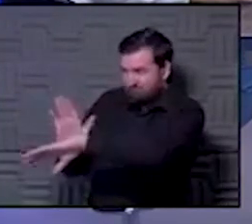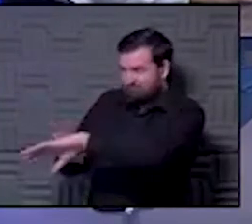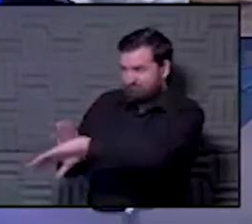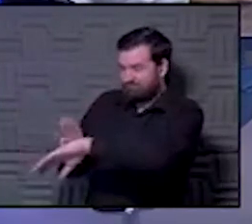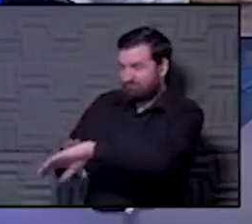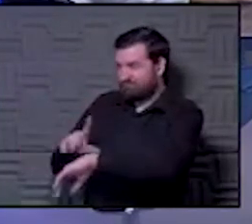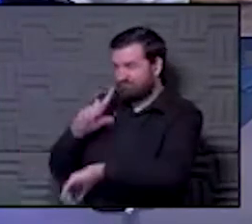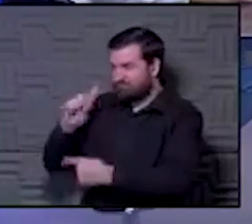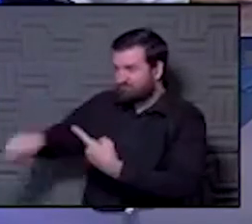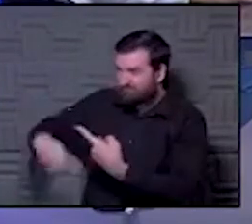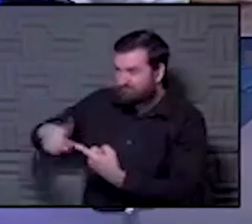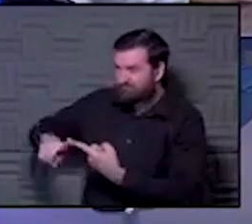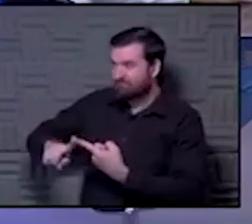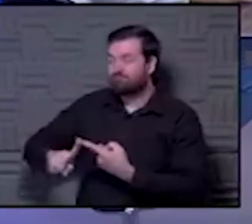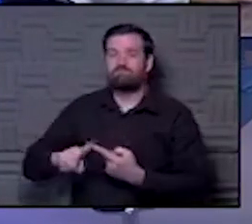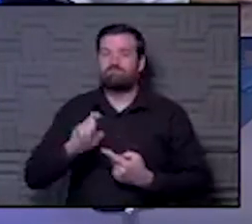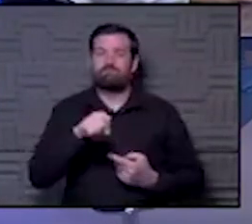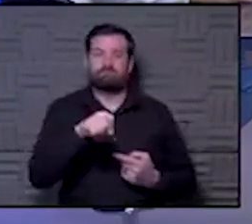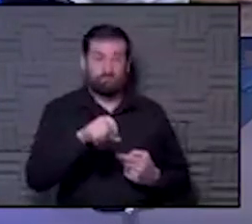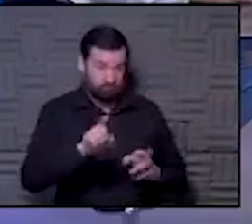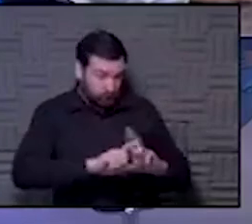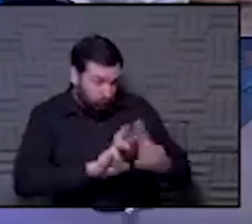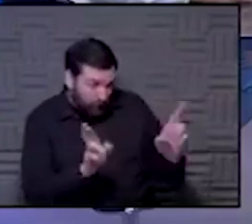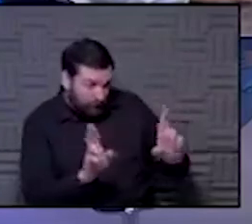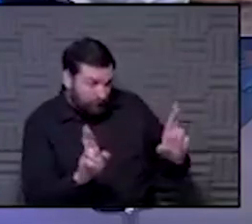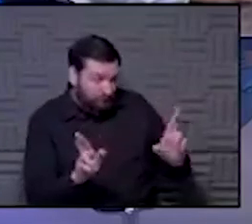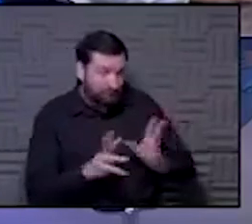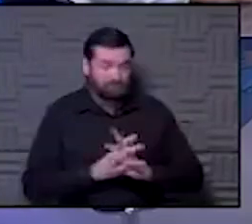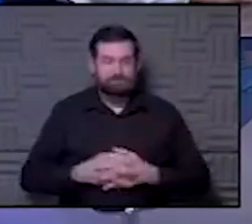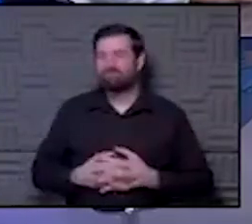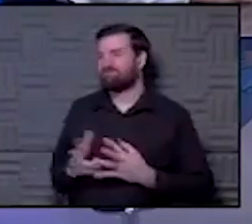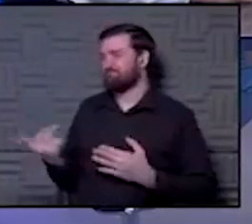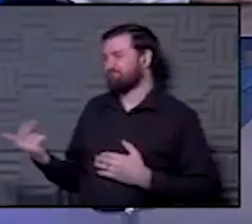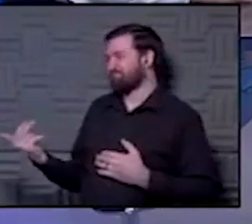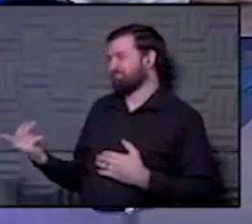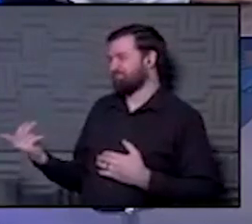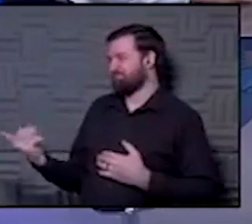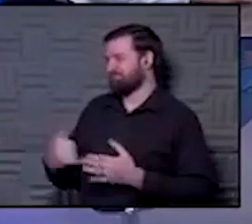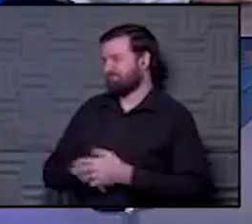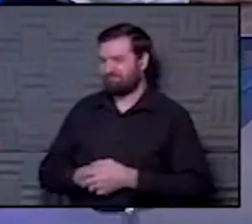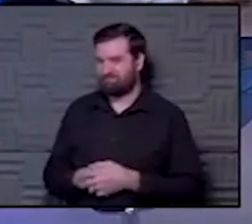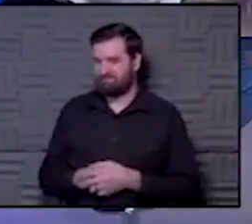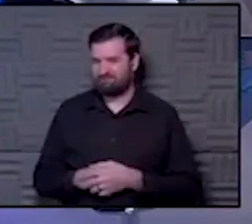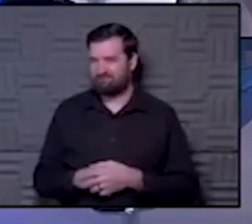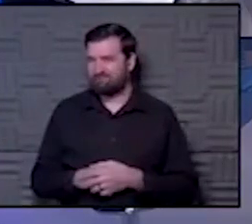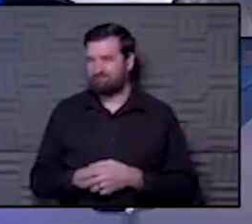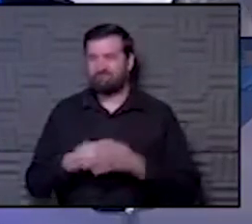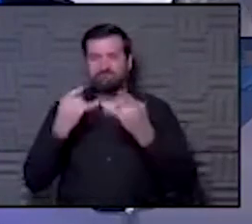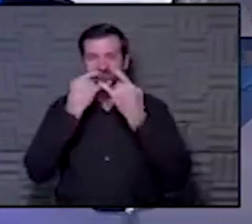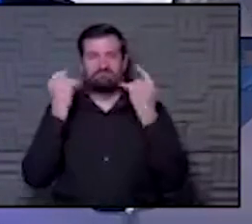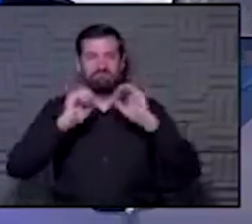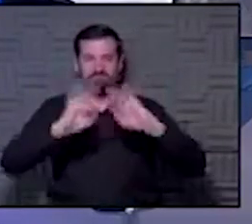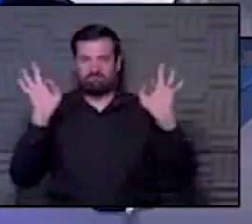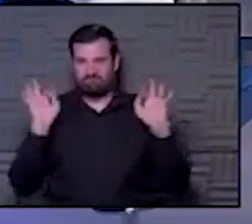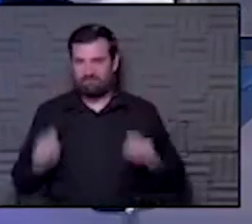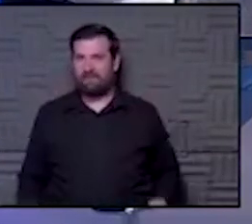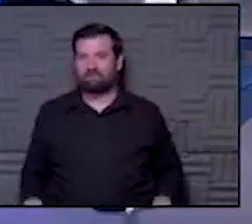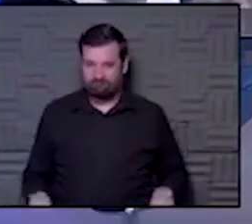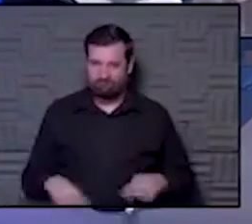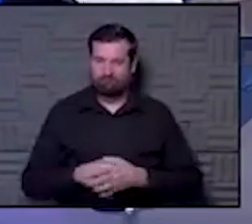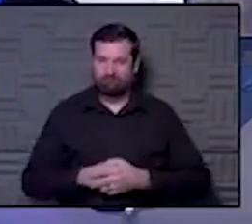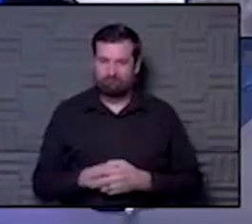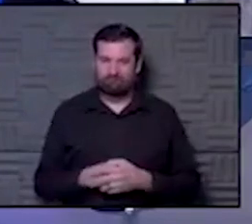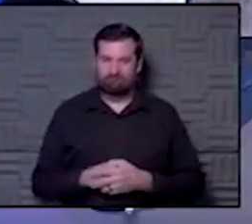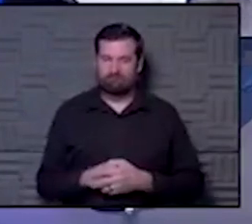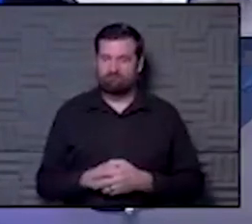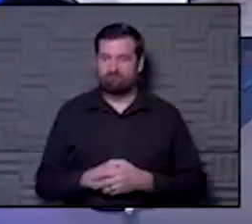stick and a poke either. Oh, she did. She said, are you ready? So I knew that was coming. All right. So we can take our masks off now. So we're going to take those off.